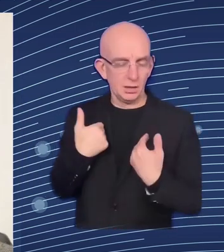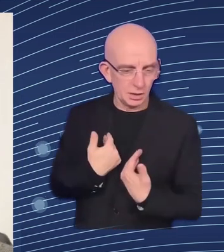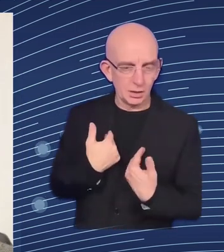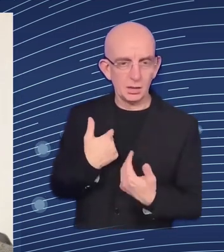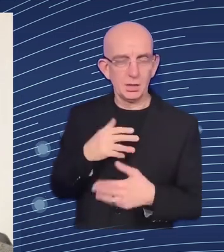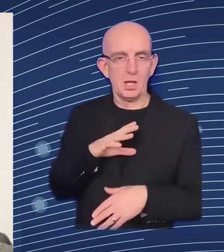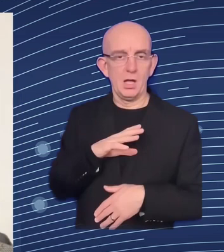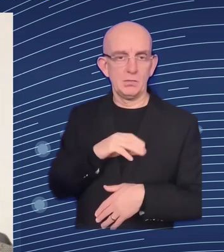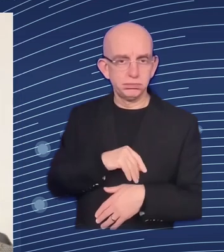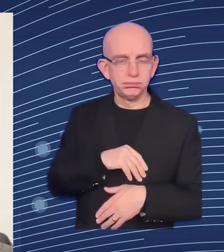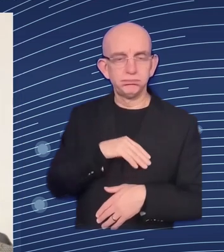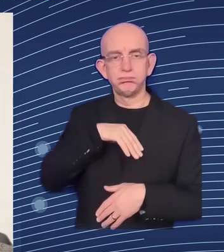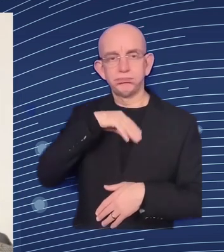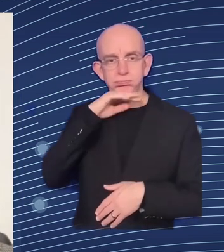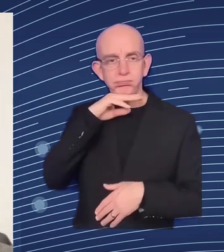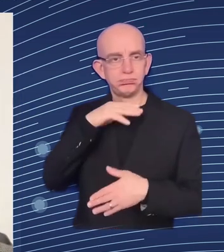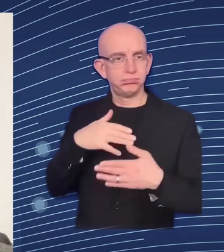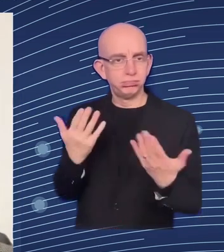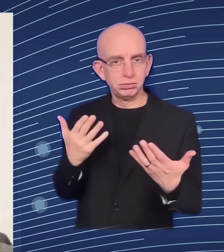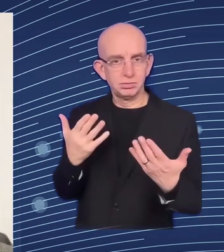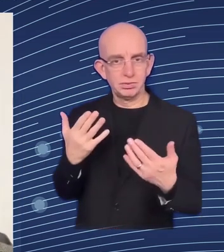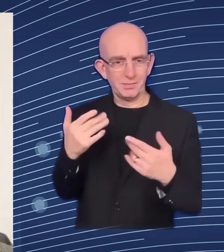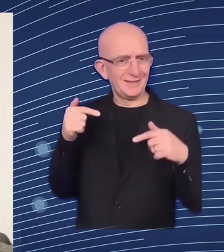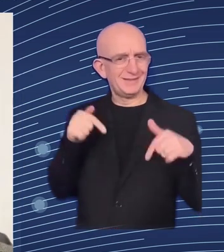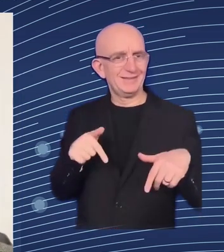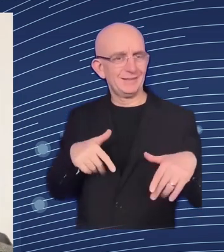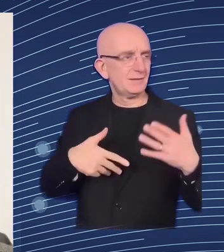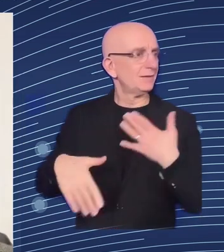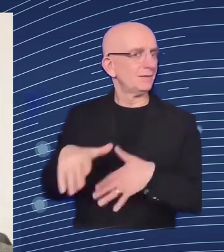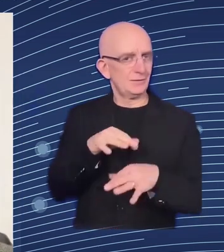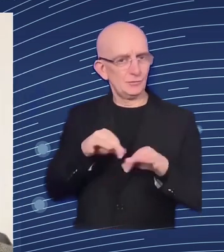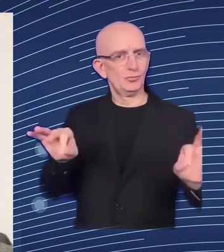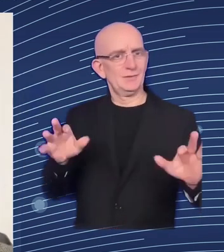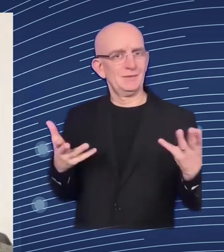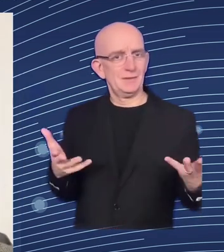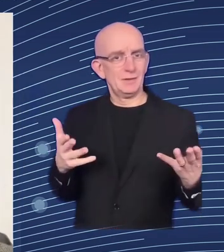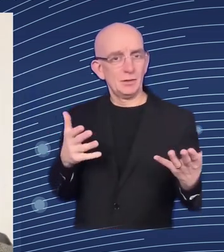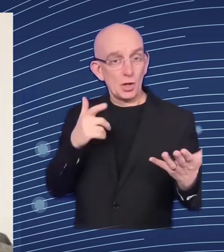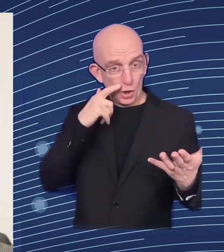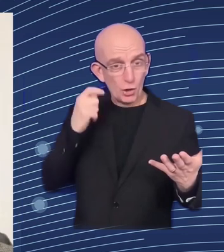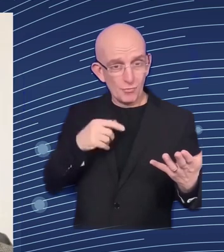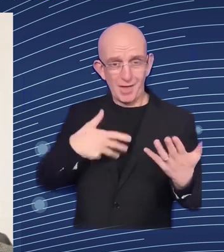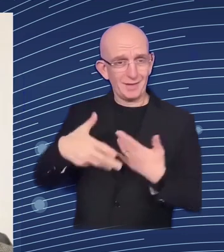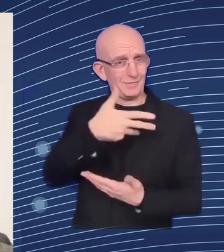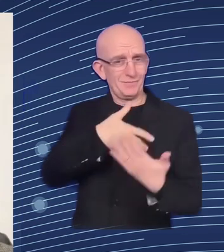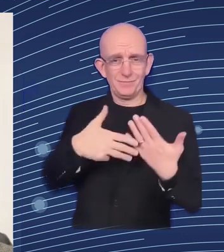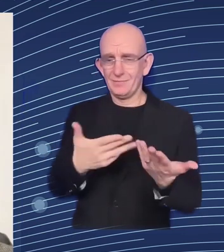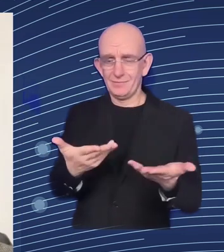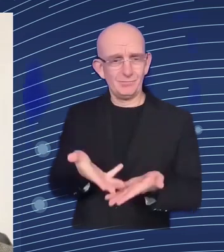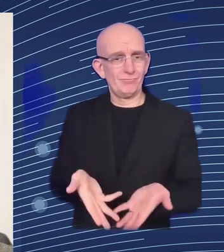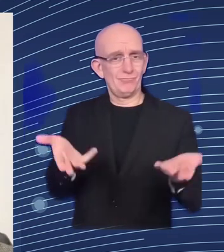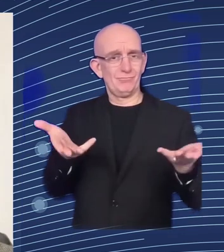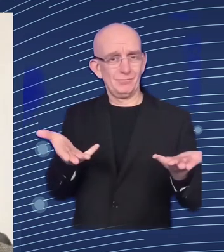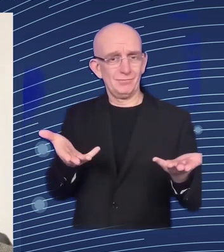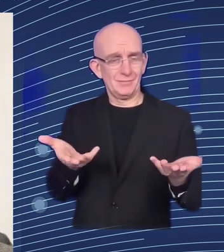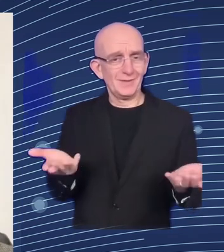that's not the case for russia russia is a dictatorship it's an authoritarian authoritarian system where